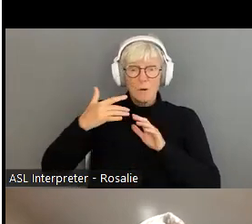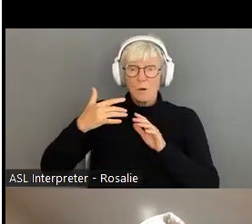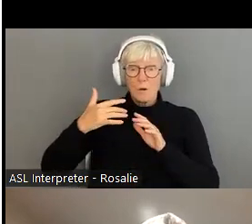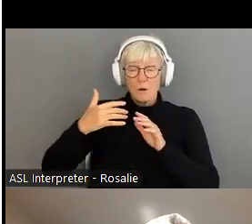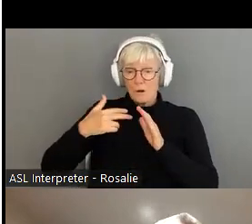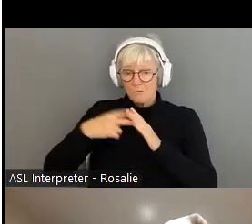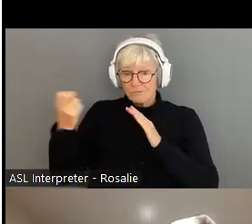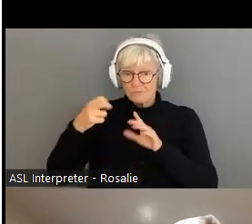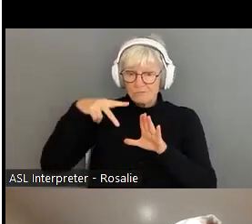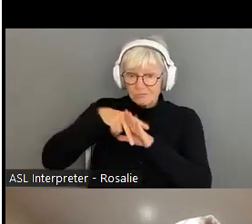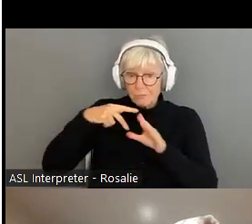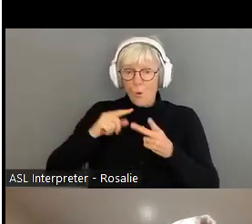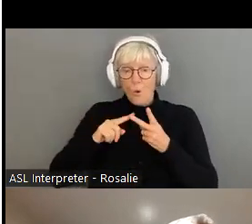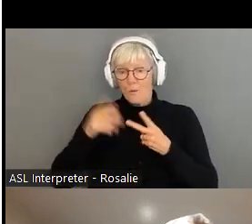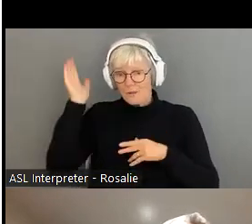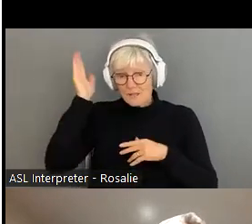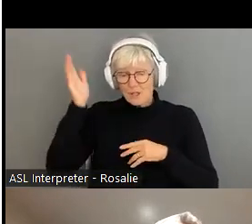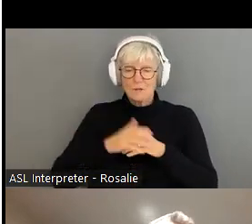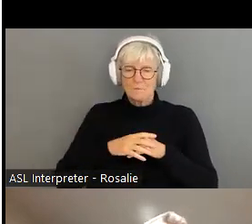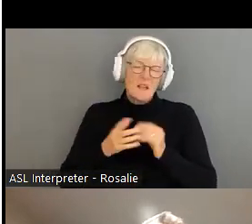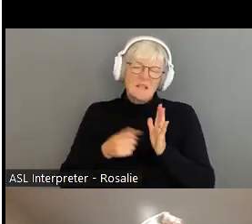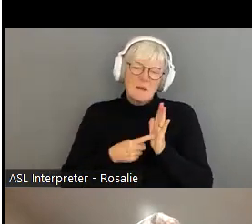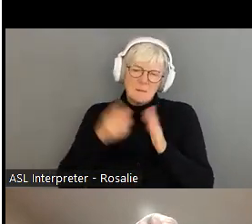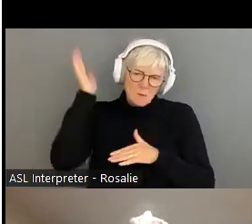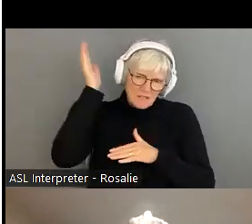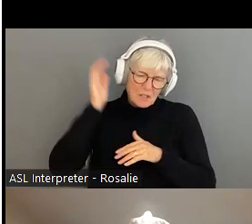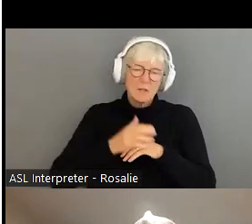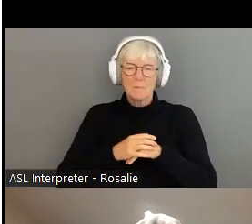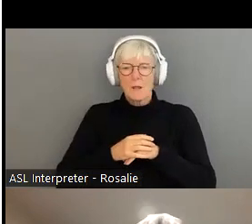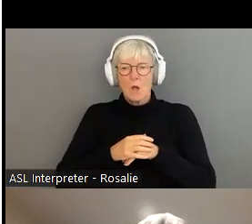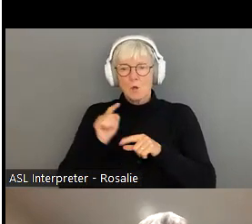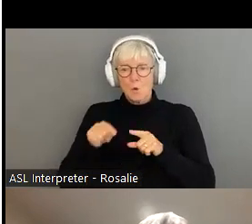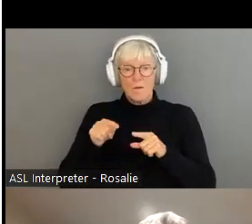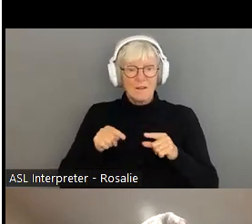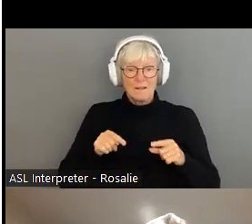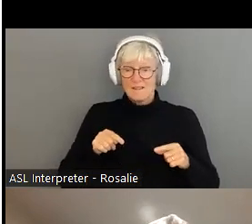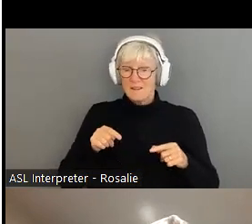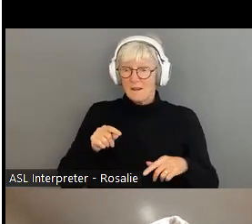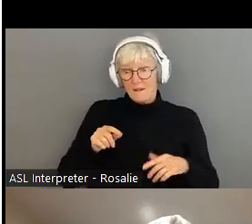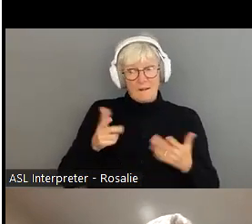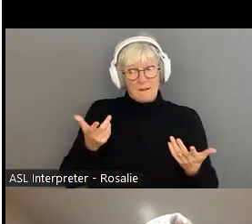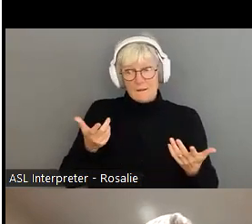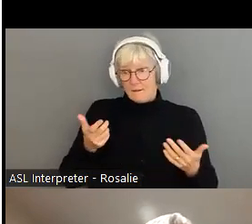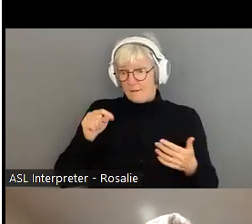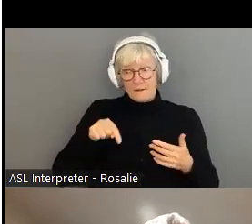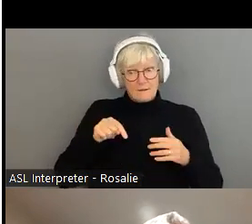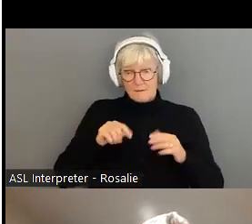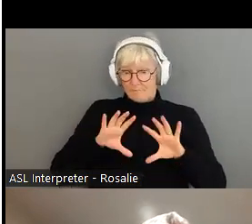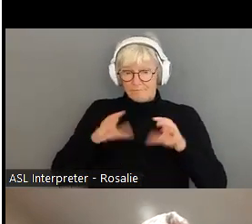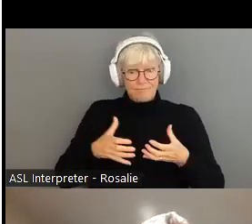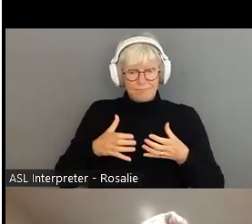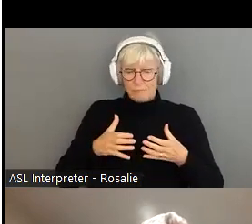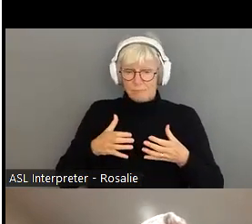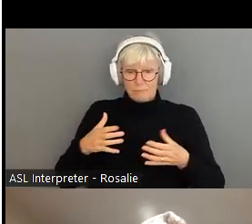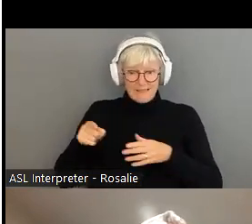a presentation. And this is one of the units, I mean, this is the unit that makes the Canadian Anti-Fraud Centre very unique, is having this, this group of